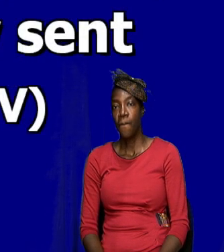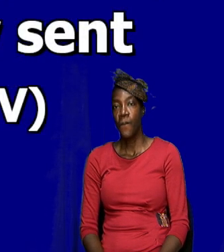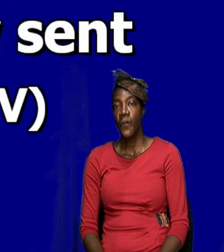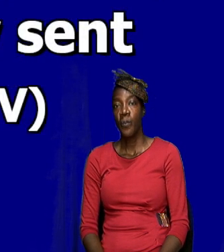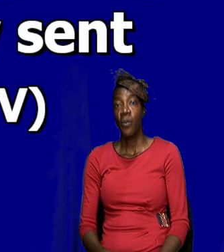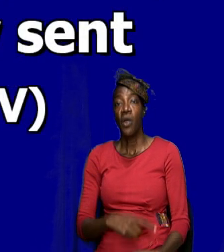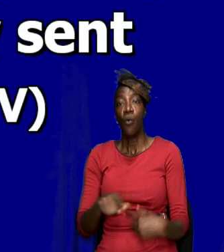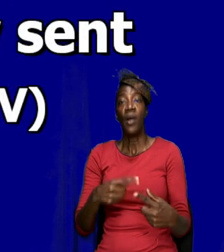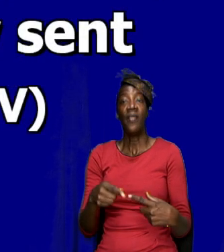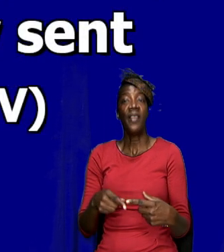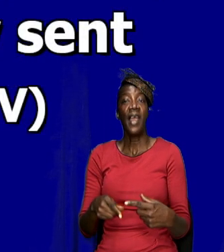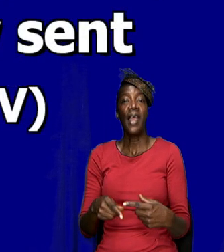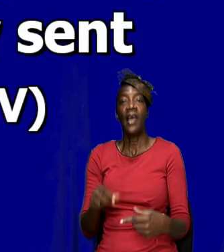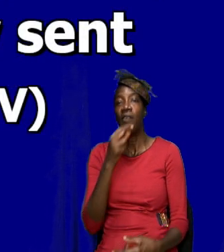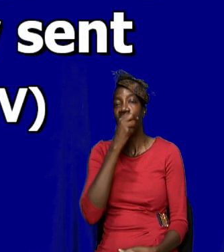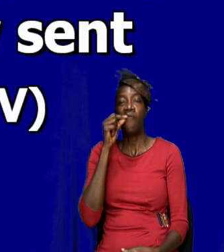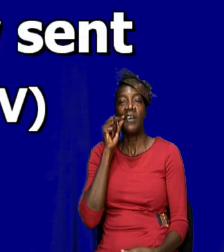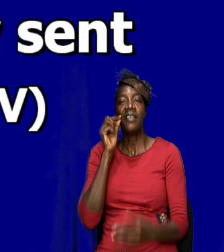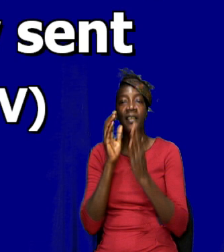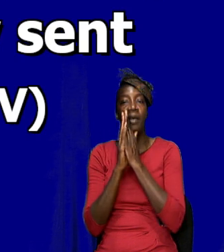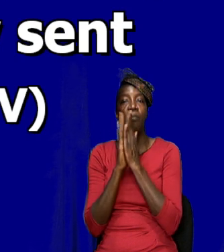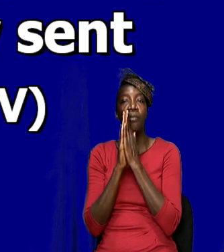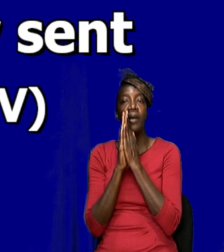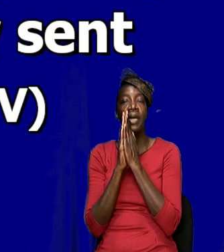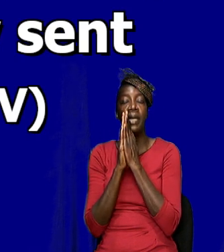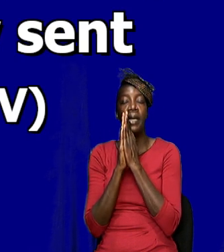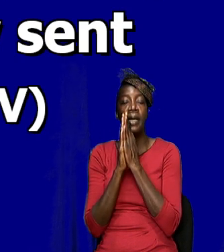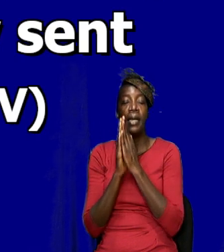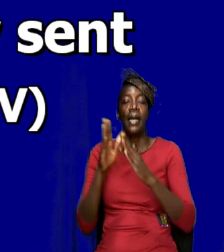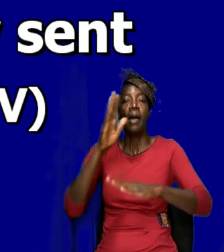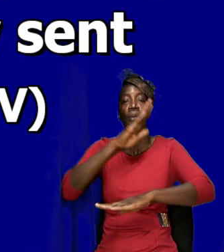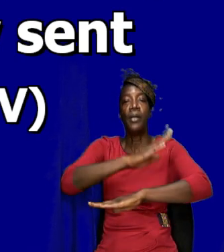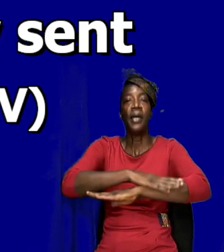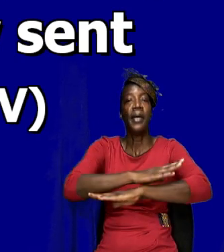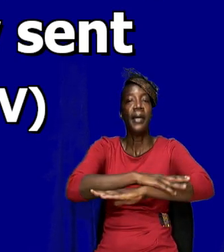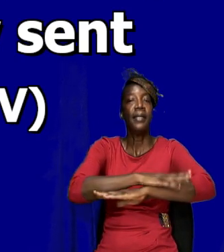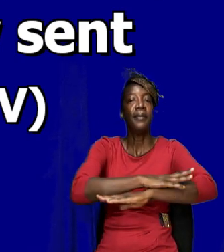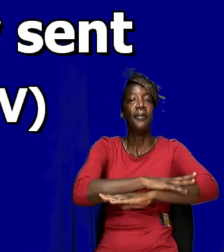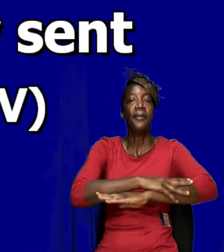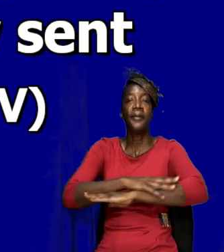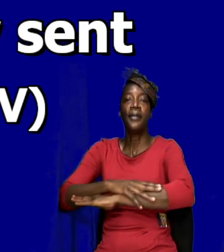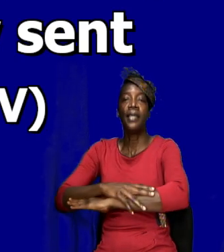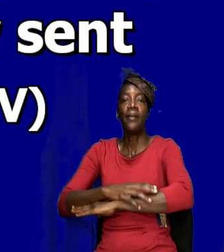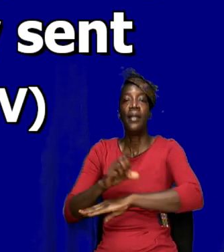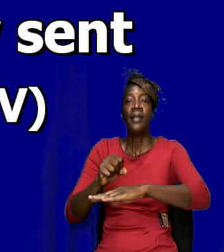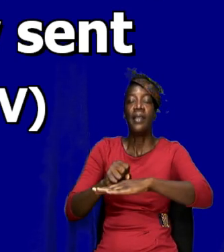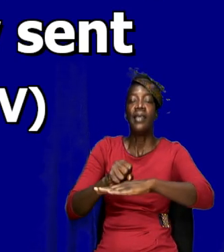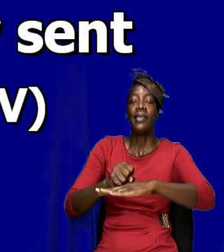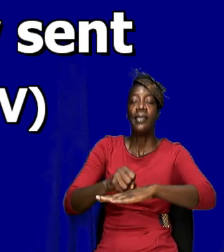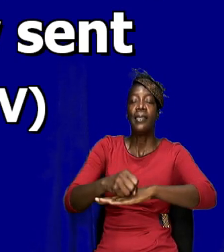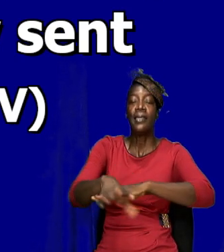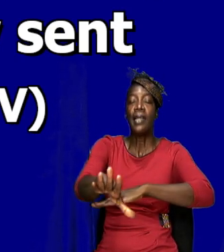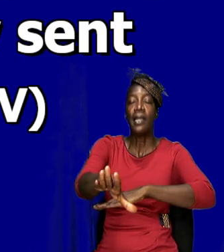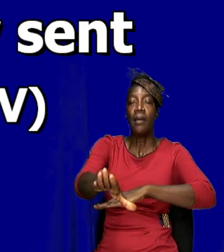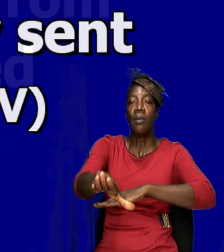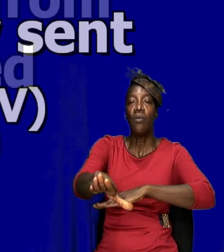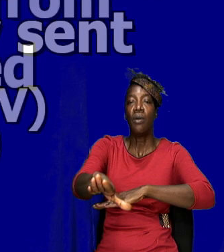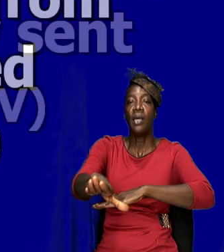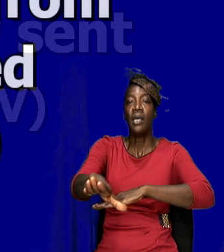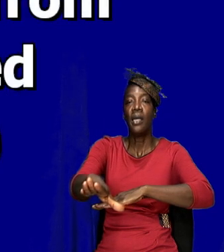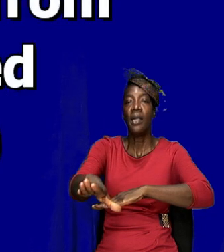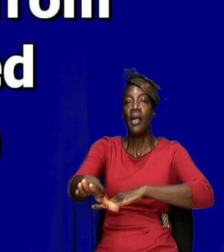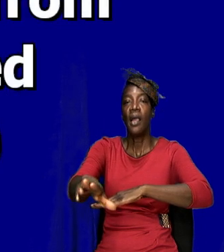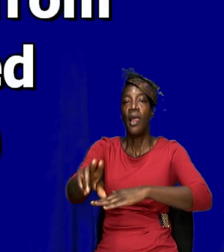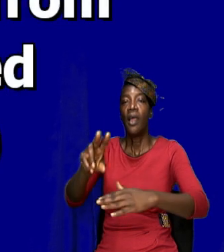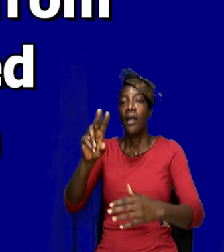And when they had fasted and prayed and laid their hands on them, they sent them away. And verse